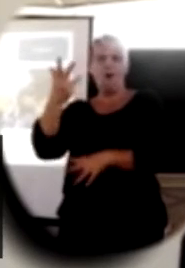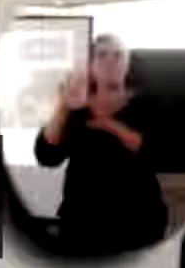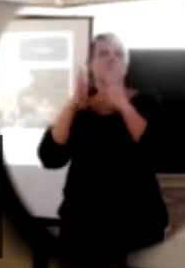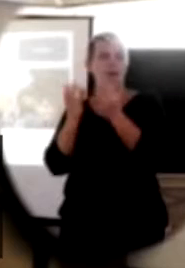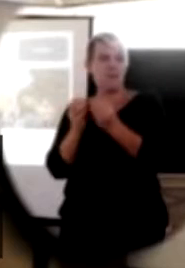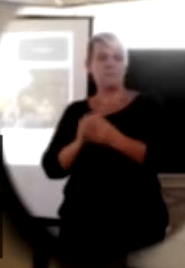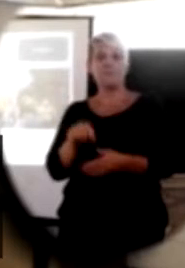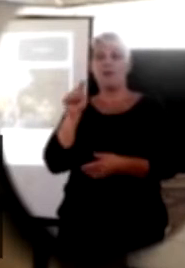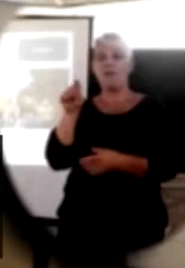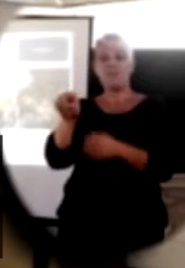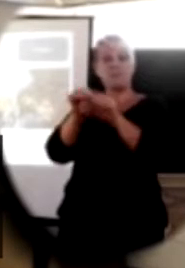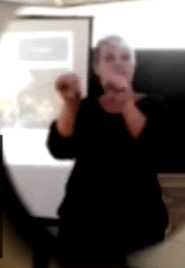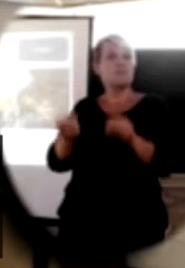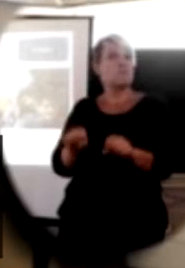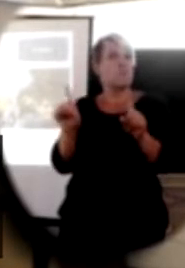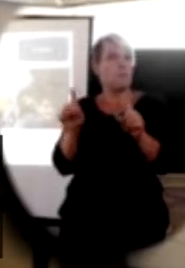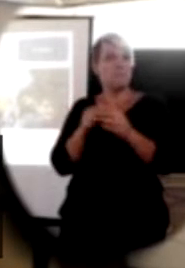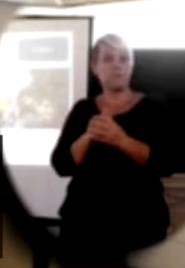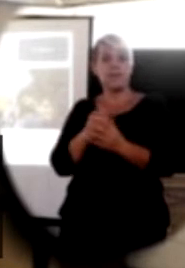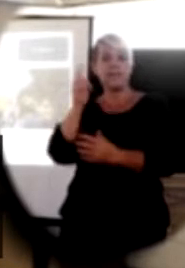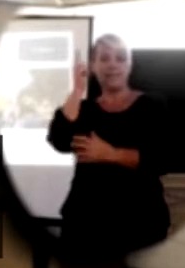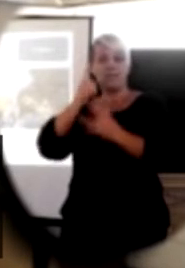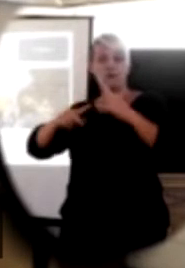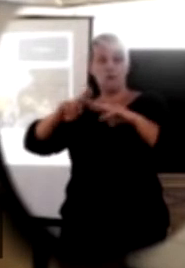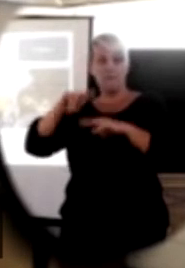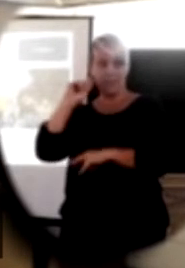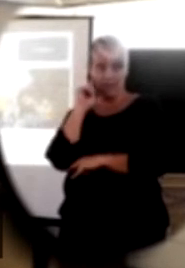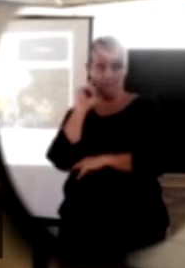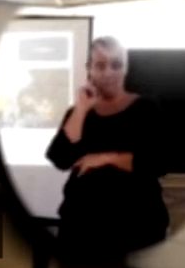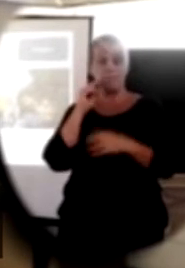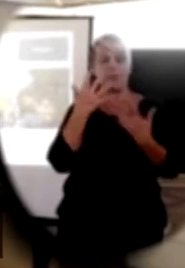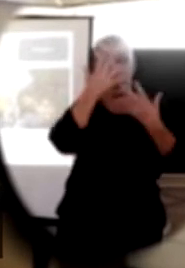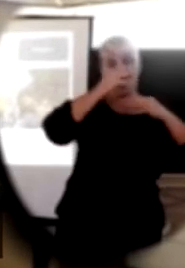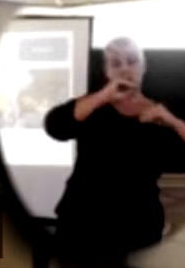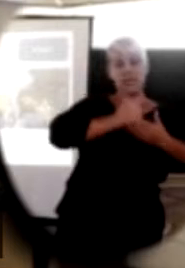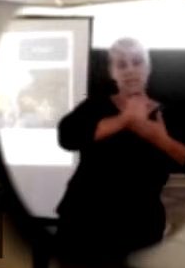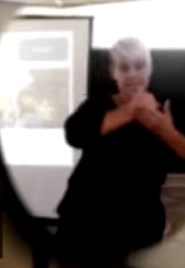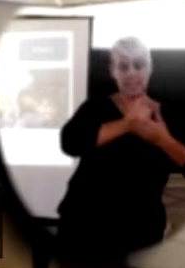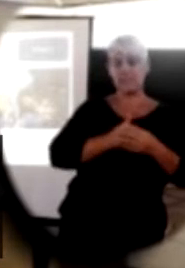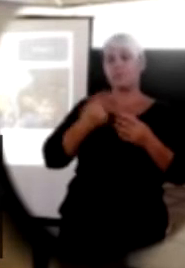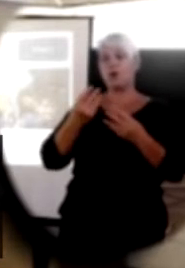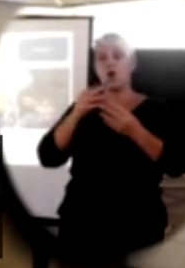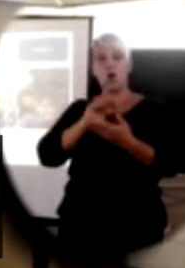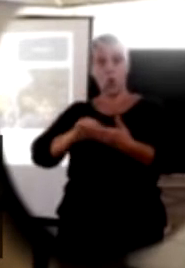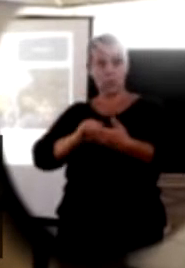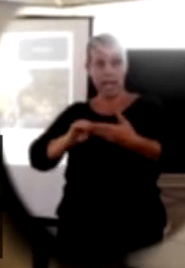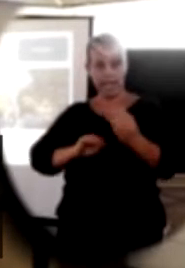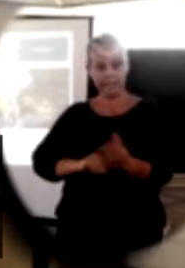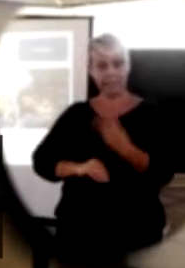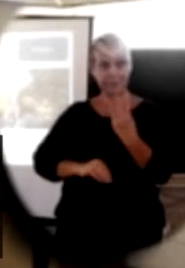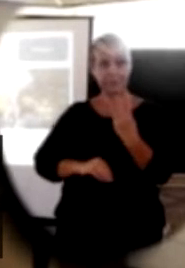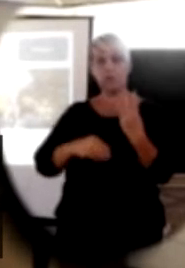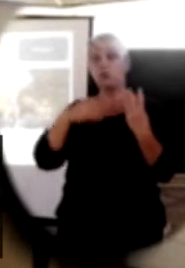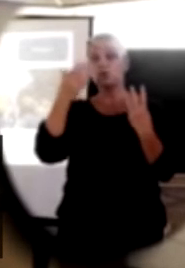It's a system where we have teachers of the deaf, education assistants and note takers. And the children are